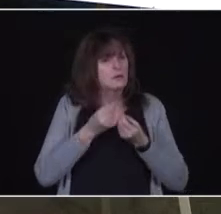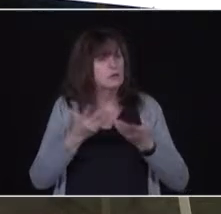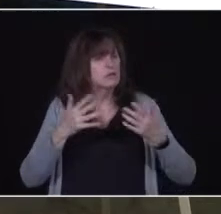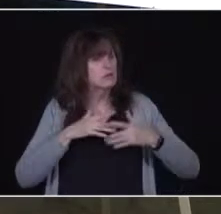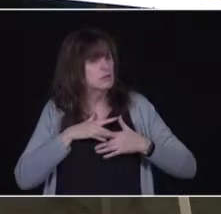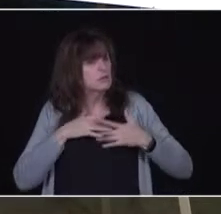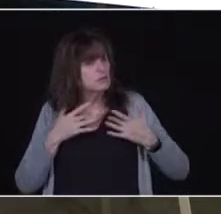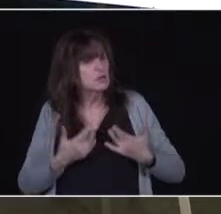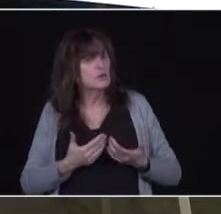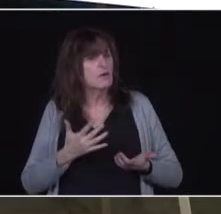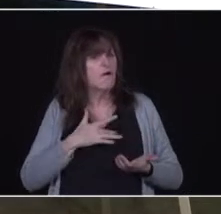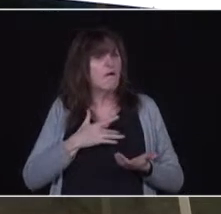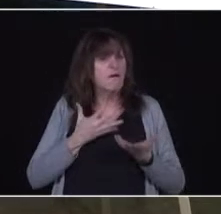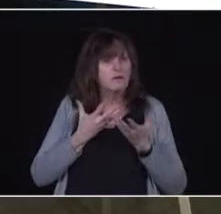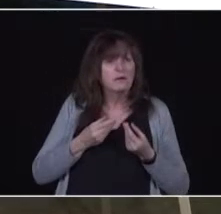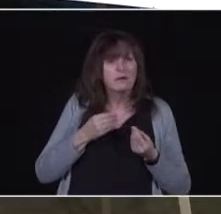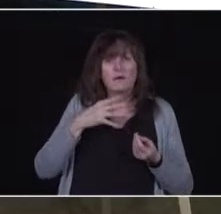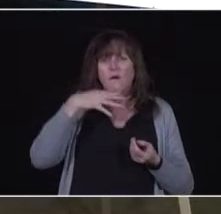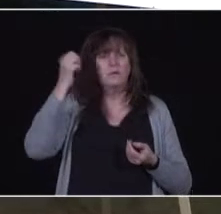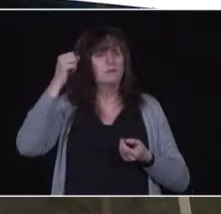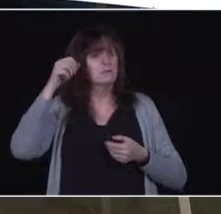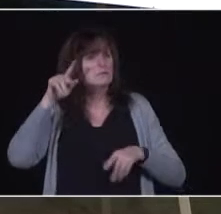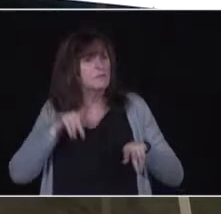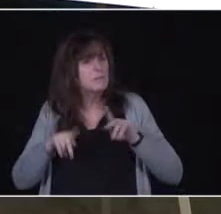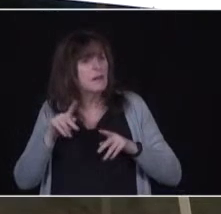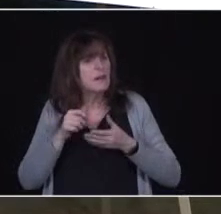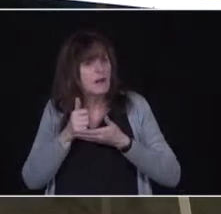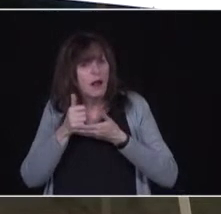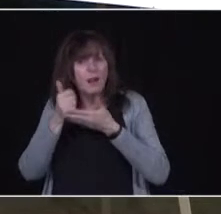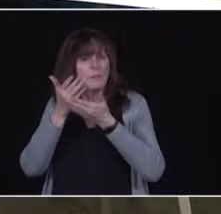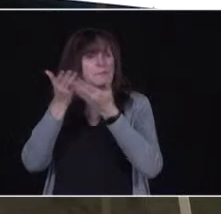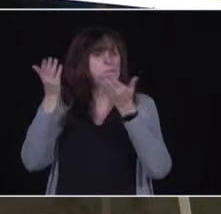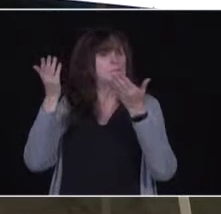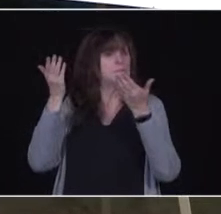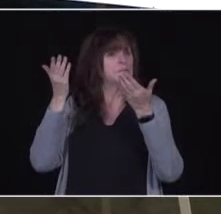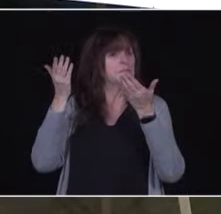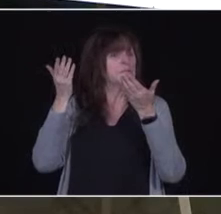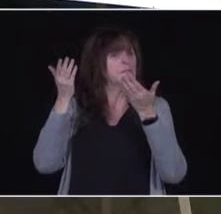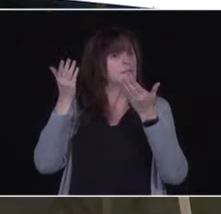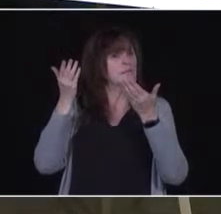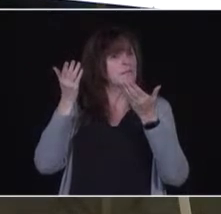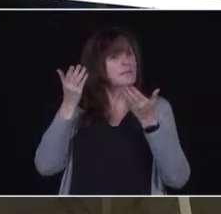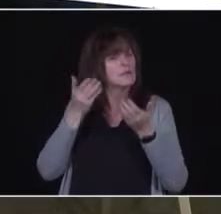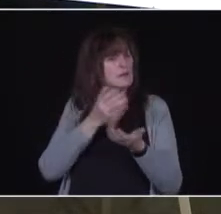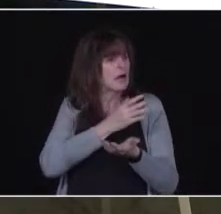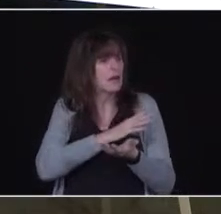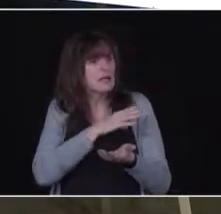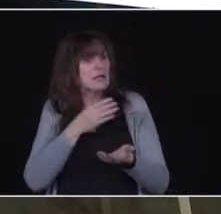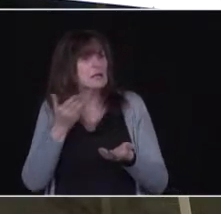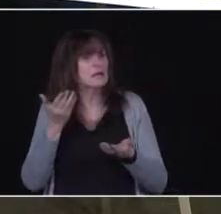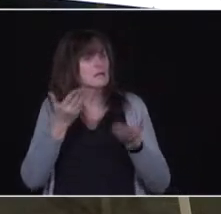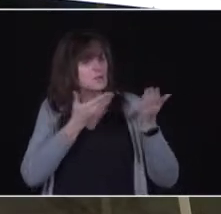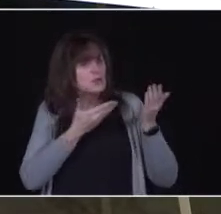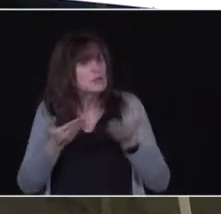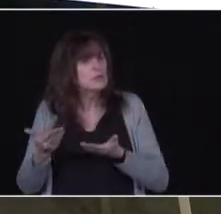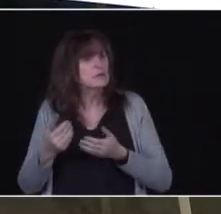after. There's older populations and let's get them to the vaccination sites and let's do this for the benefit of all of us. Thank you so much.